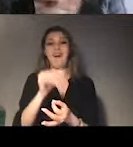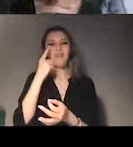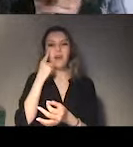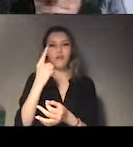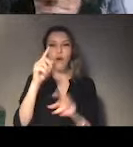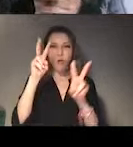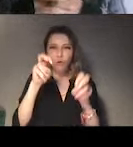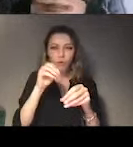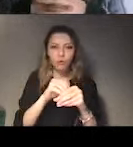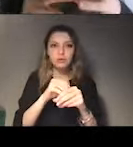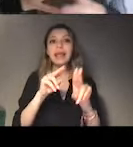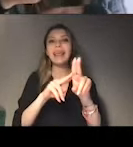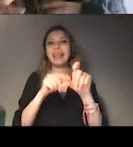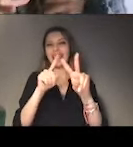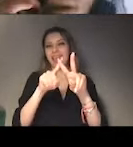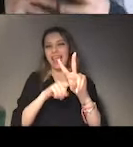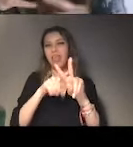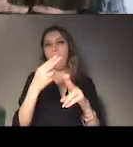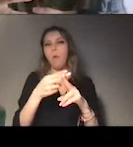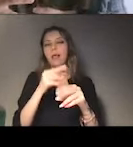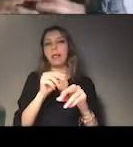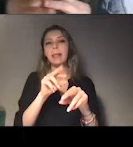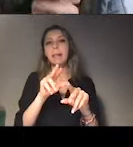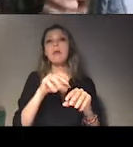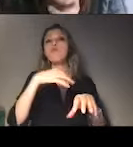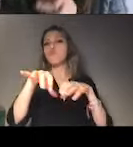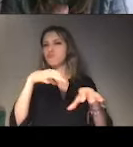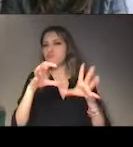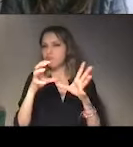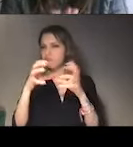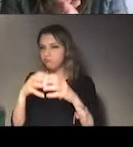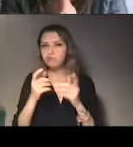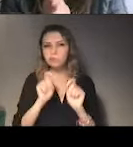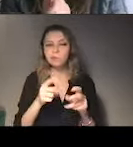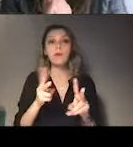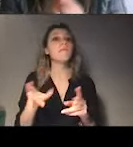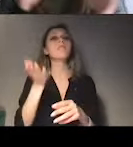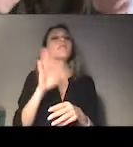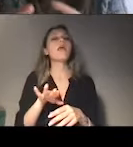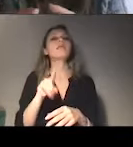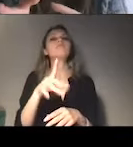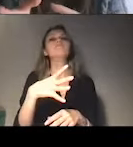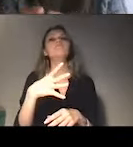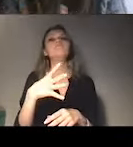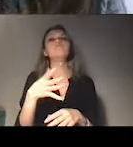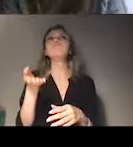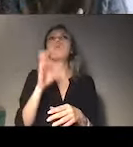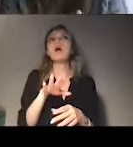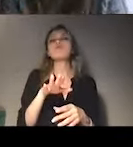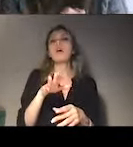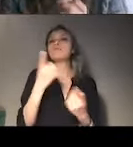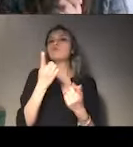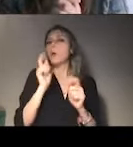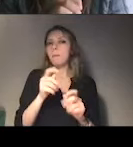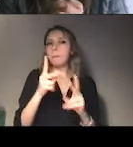or you can choose a different approach. What is important, whatever approach you decide